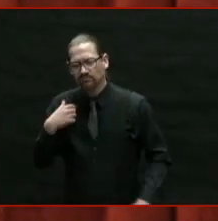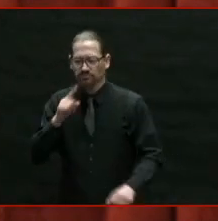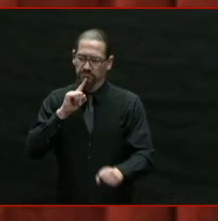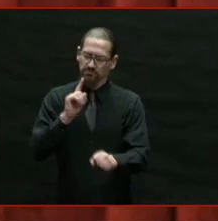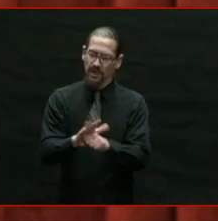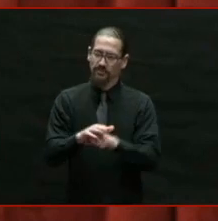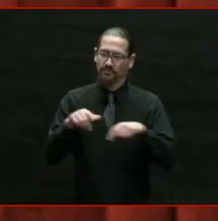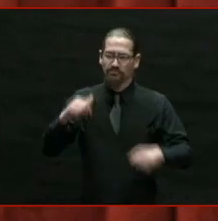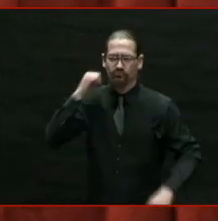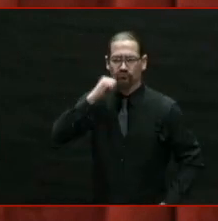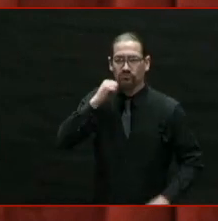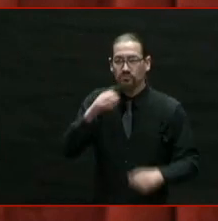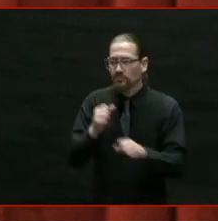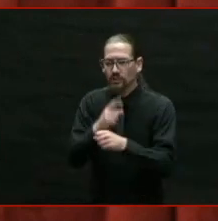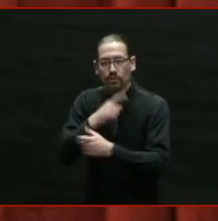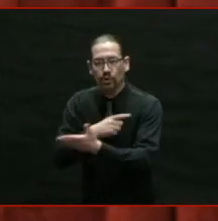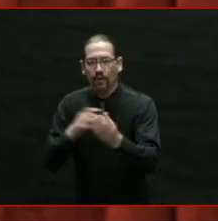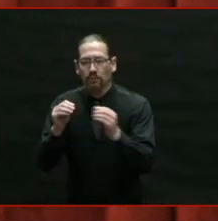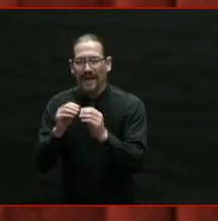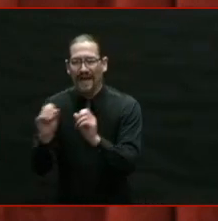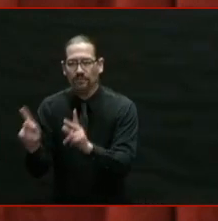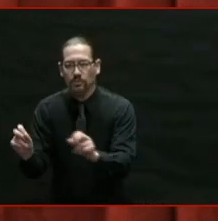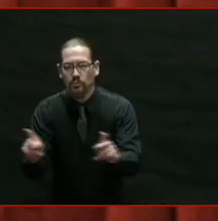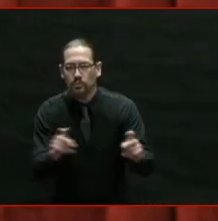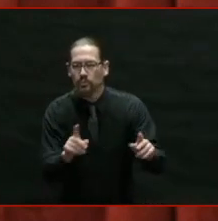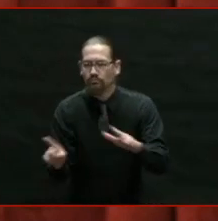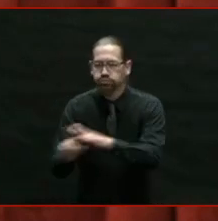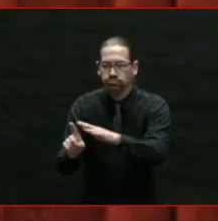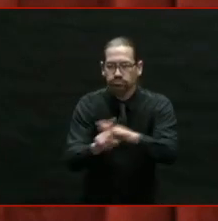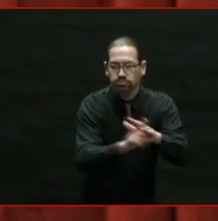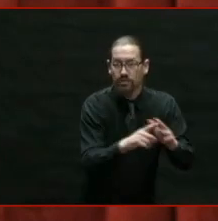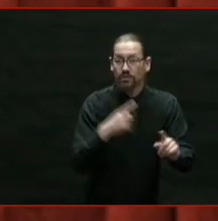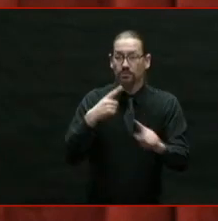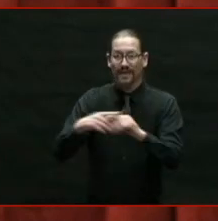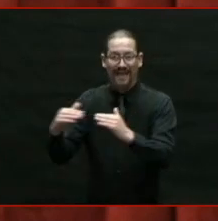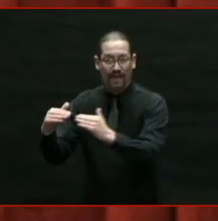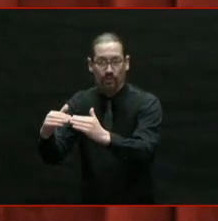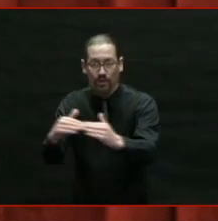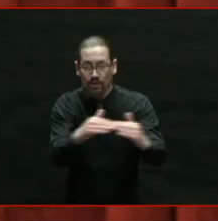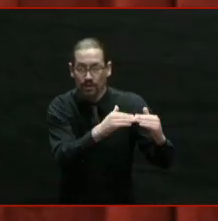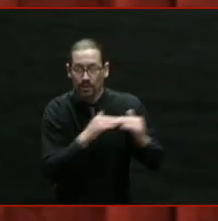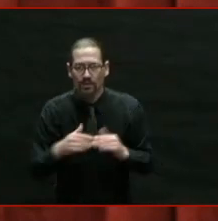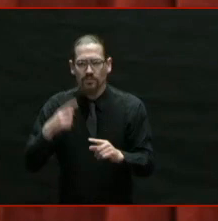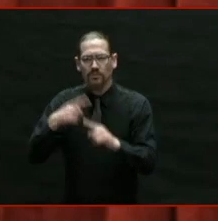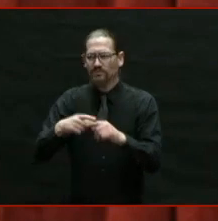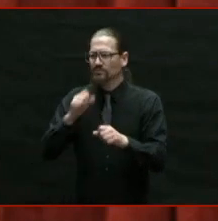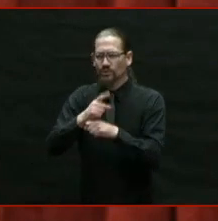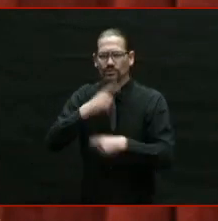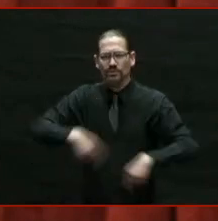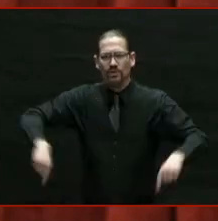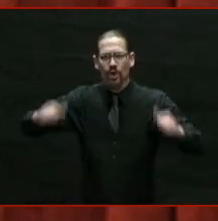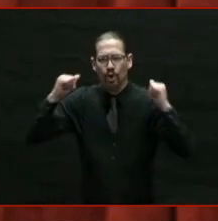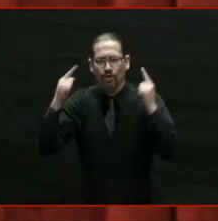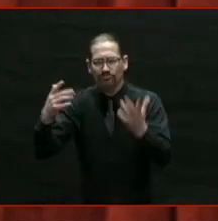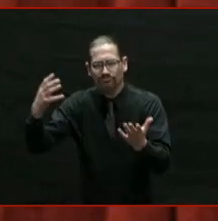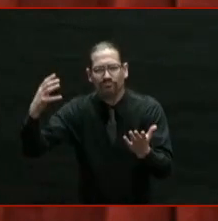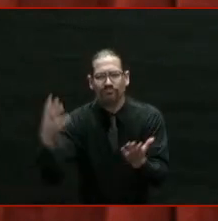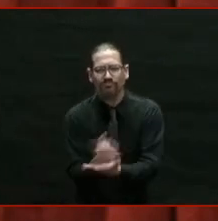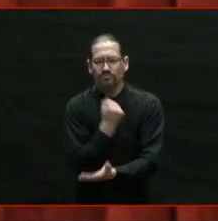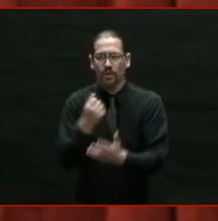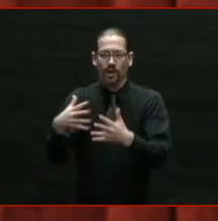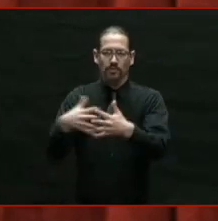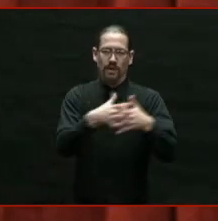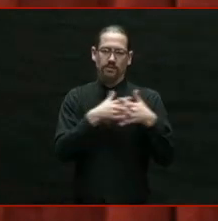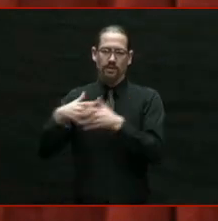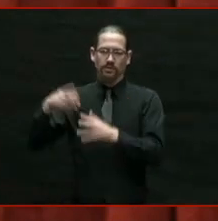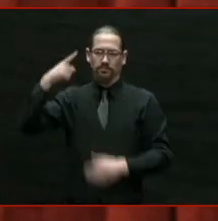opportunity and a level playing field and a shot at the American dream for every Rhode Islander and for every American.